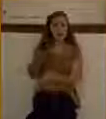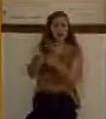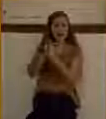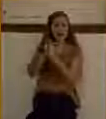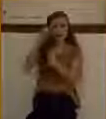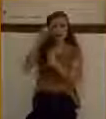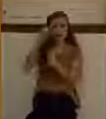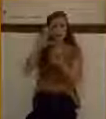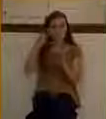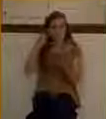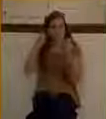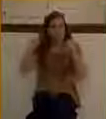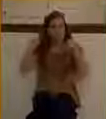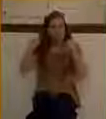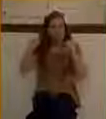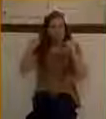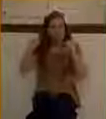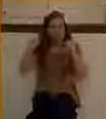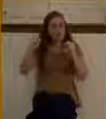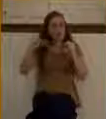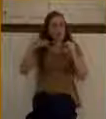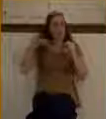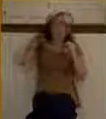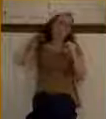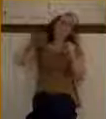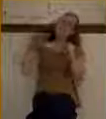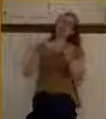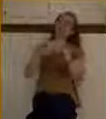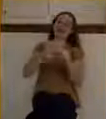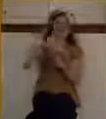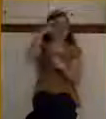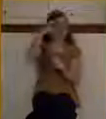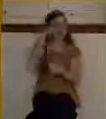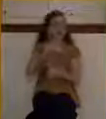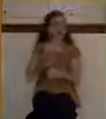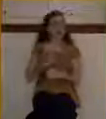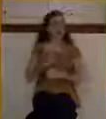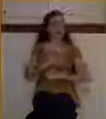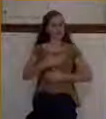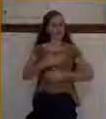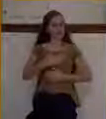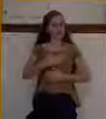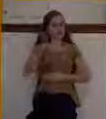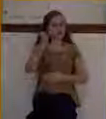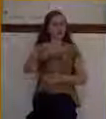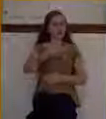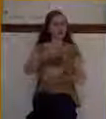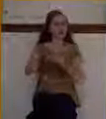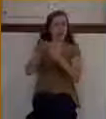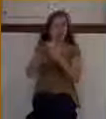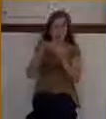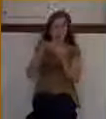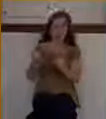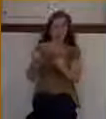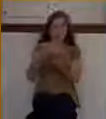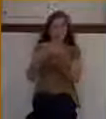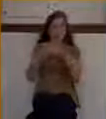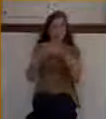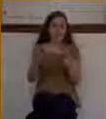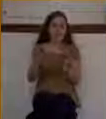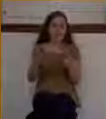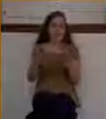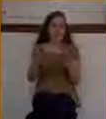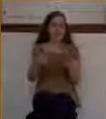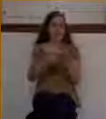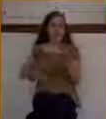I like, I think that God likes it when we ask for things bold and big. What did he say? Call unto me and I will